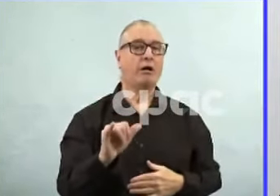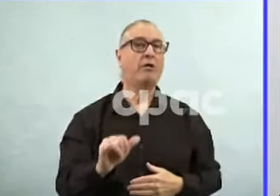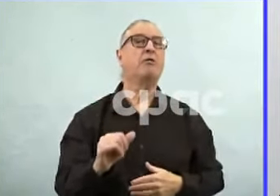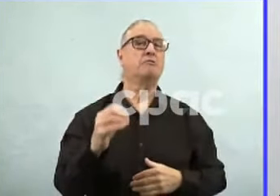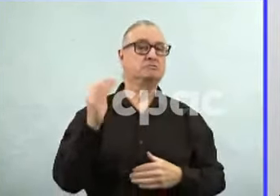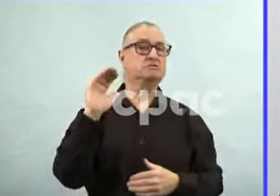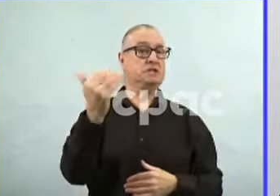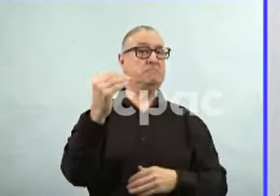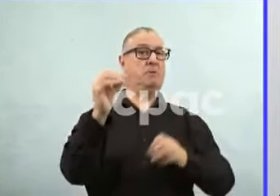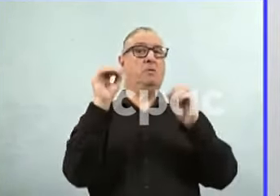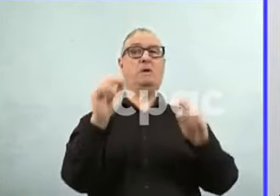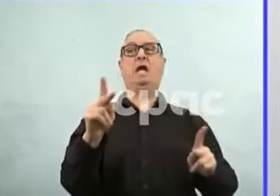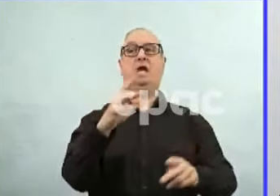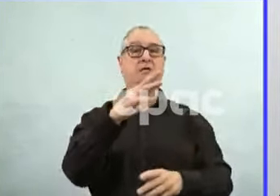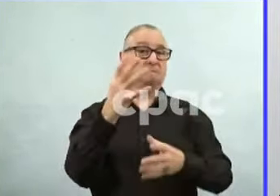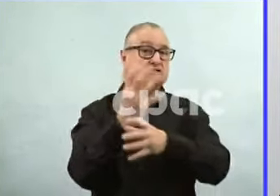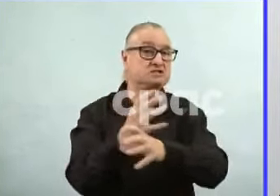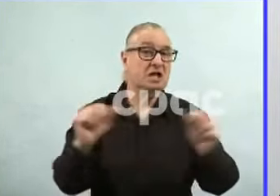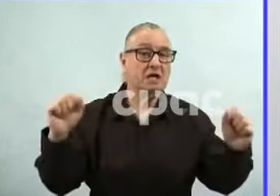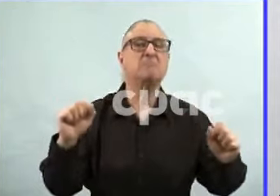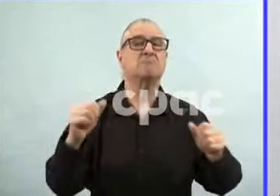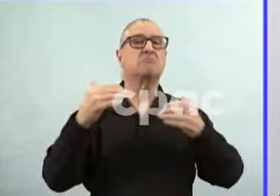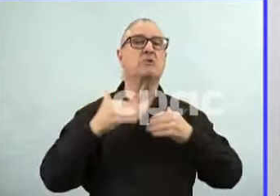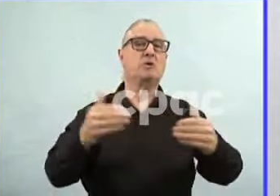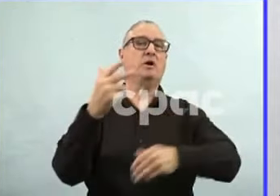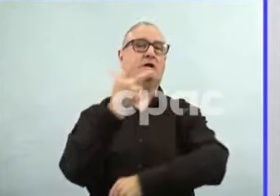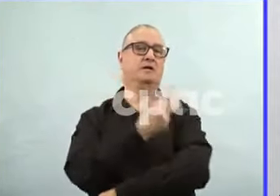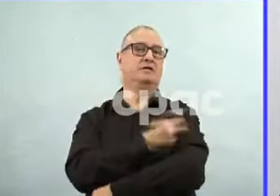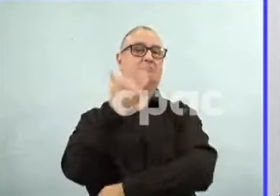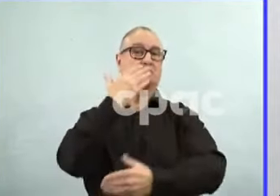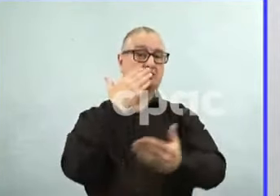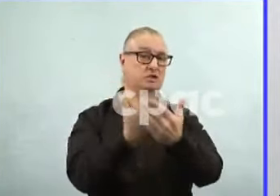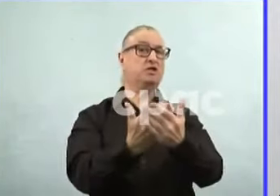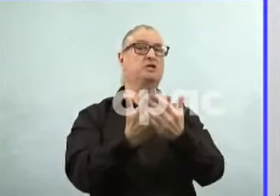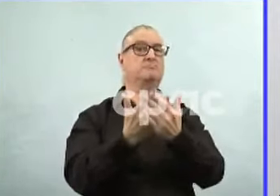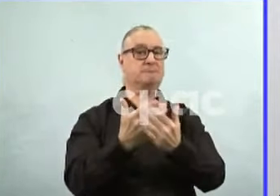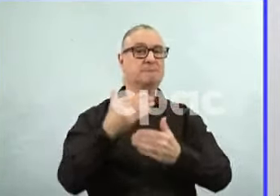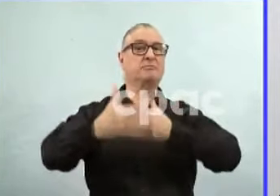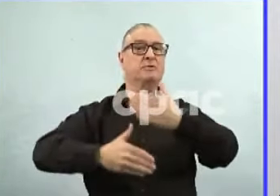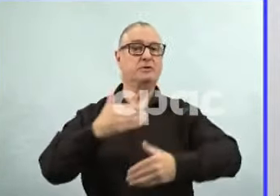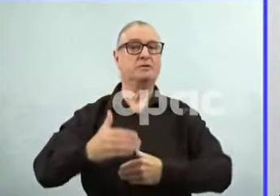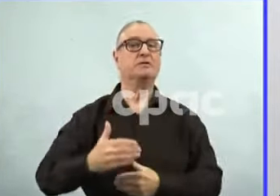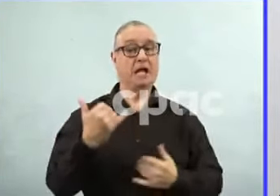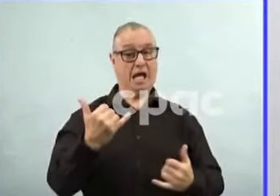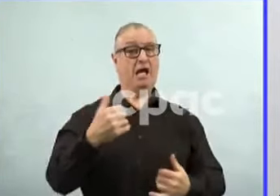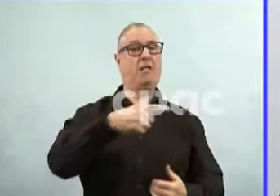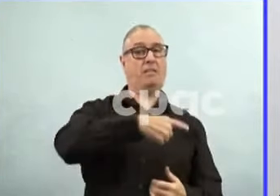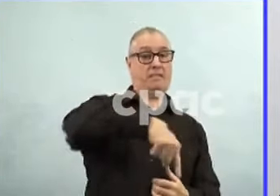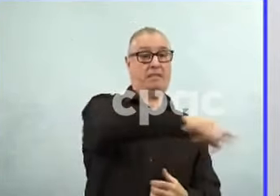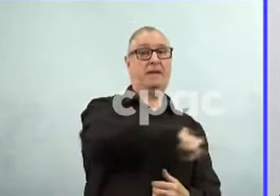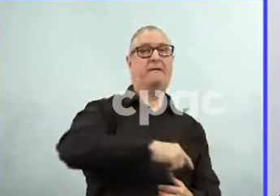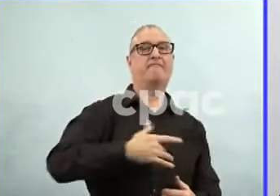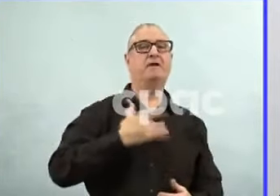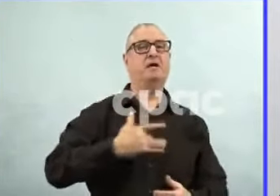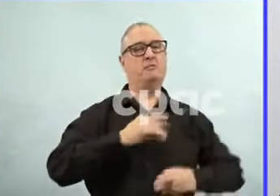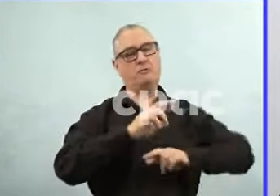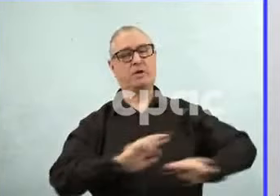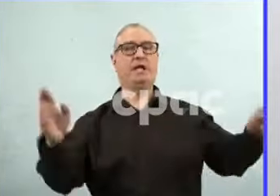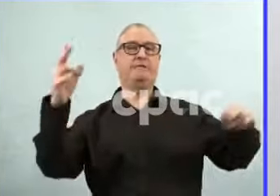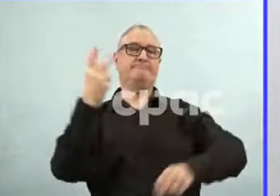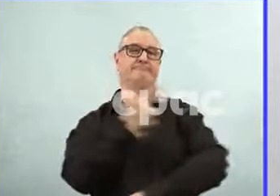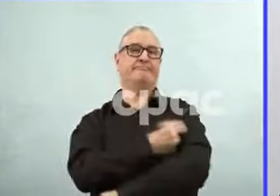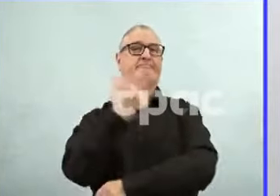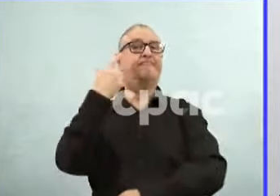continue to be effective and safe vaccines, many people feel more comfortable moving forward. And so that's wonderful to see.